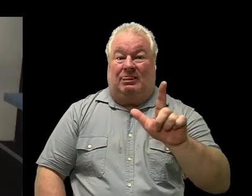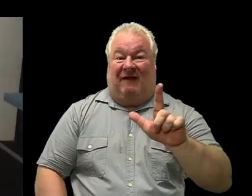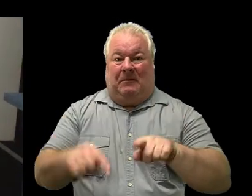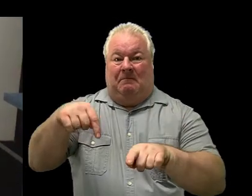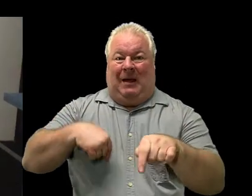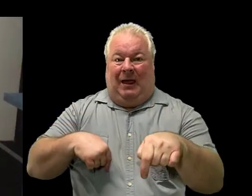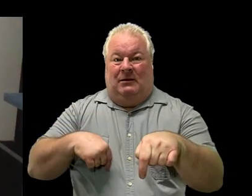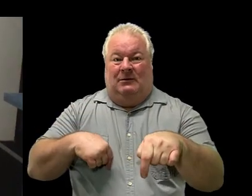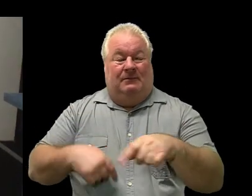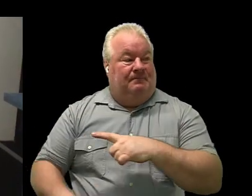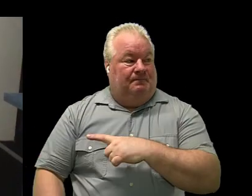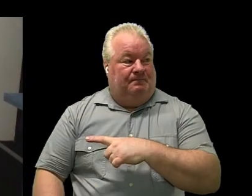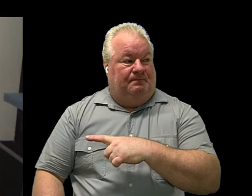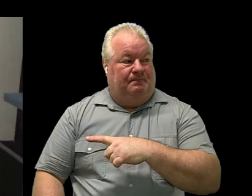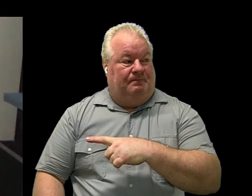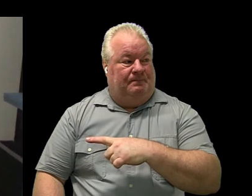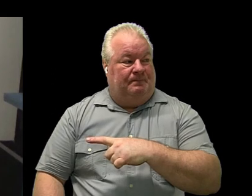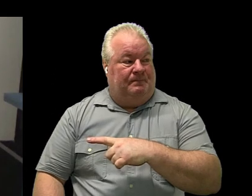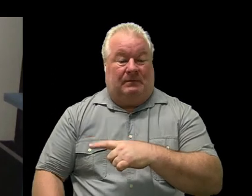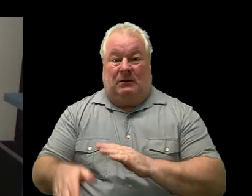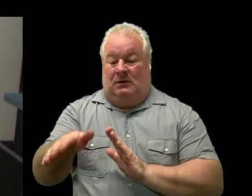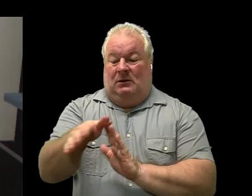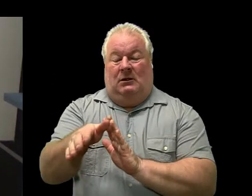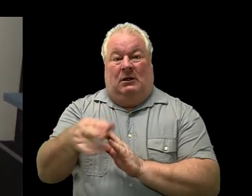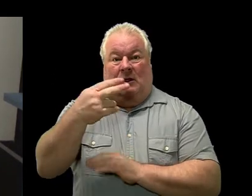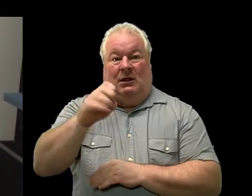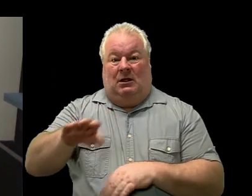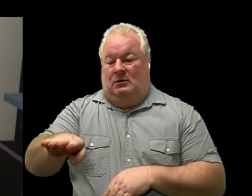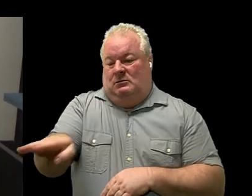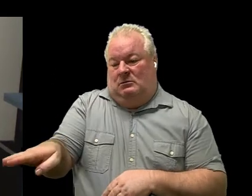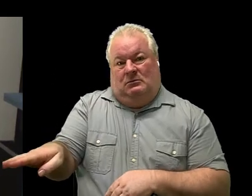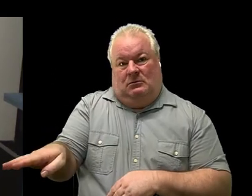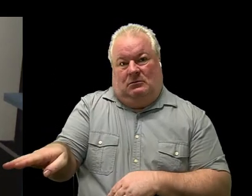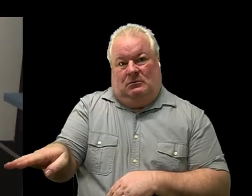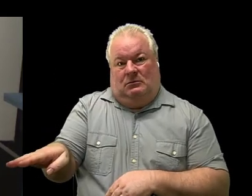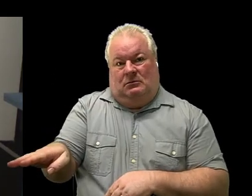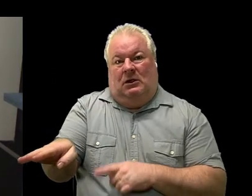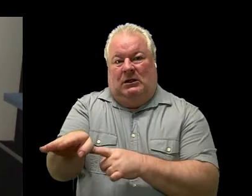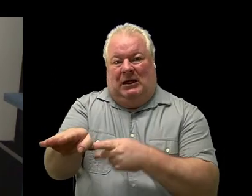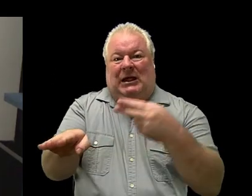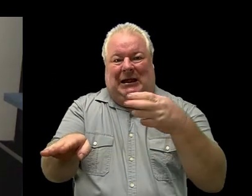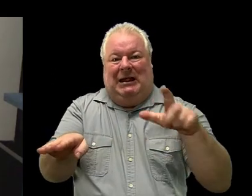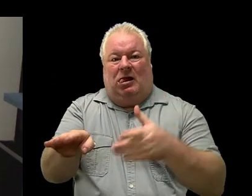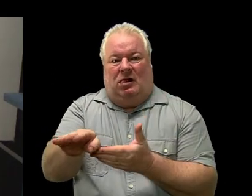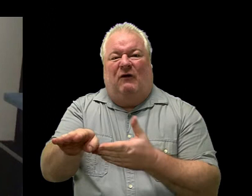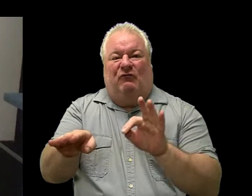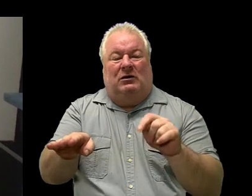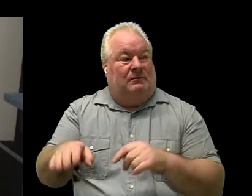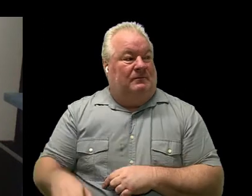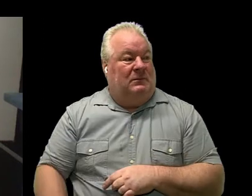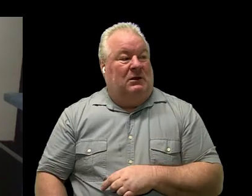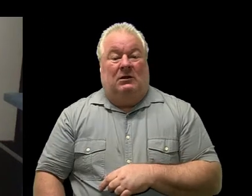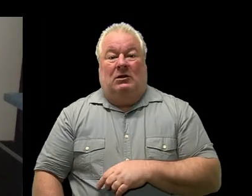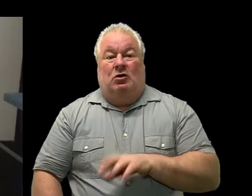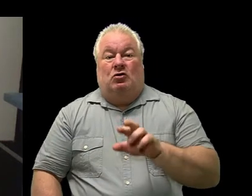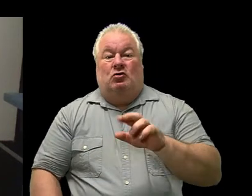take the left heel and pivot it to the mat so we have about a 45 degree angle let's bend the